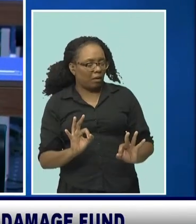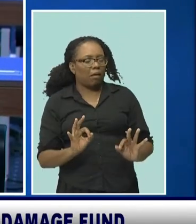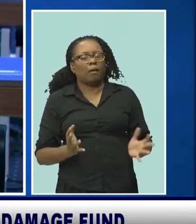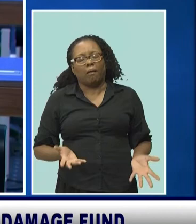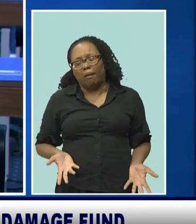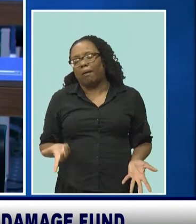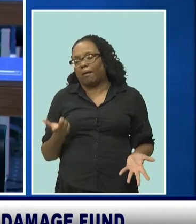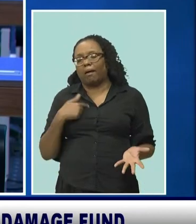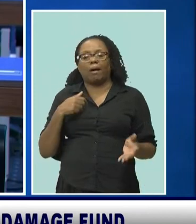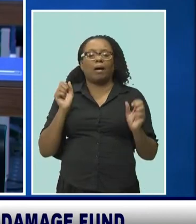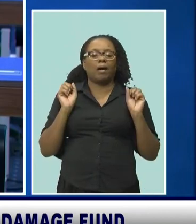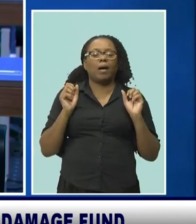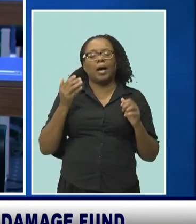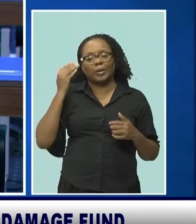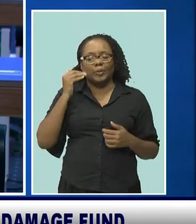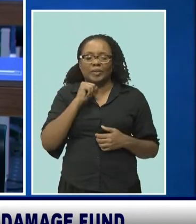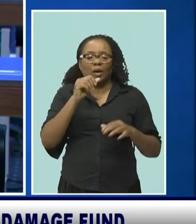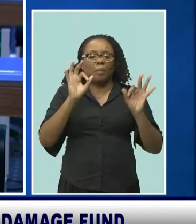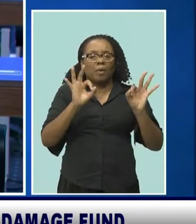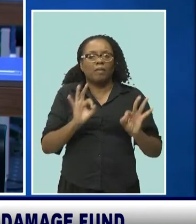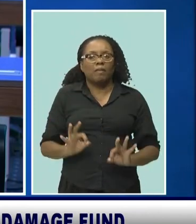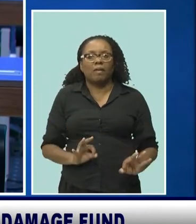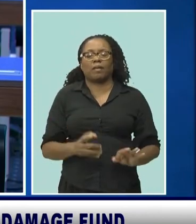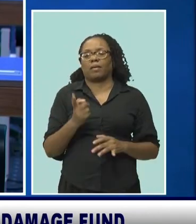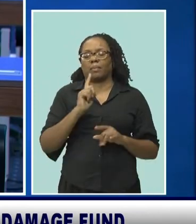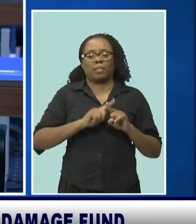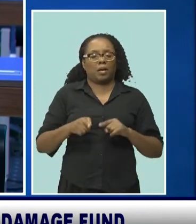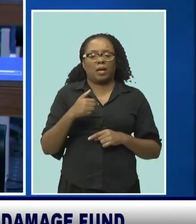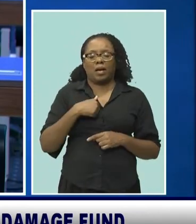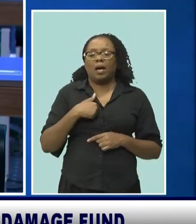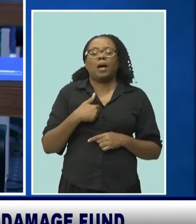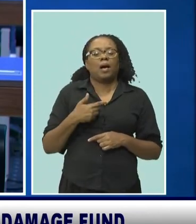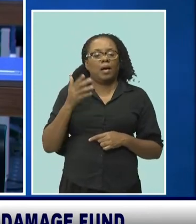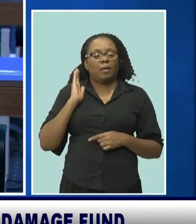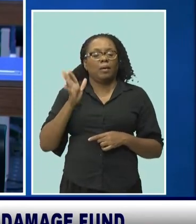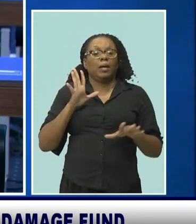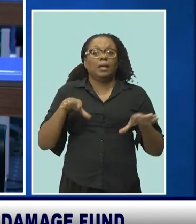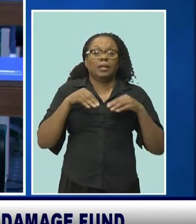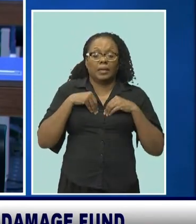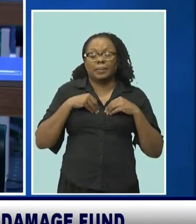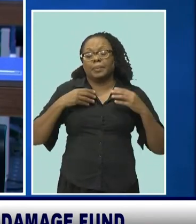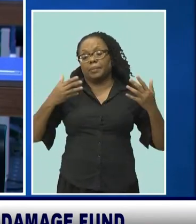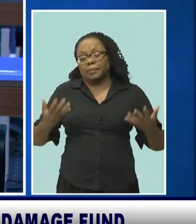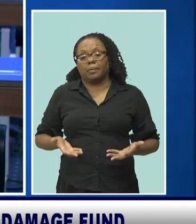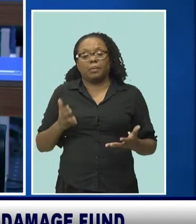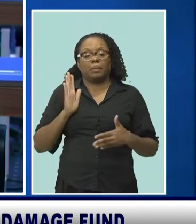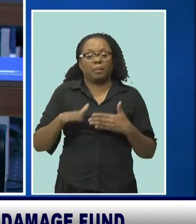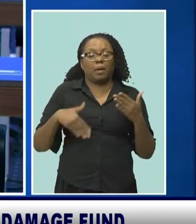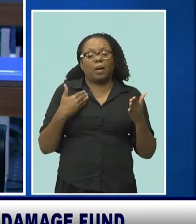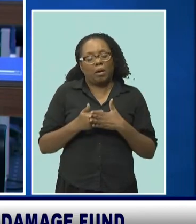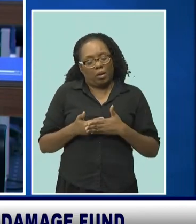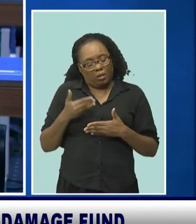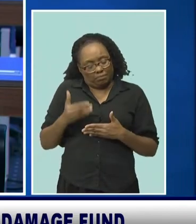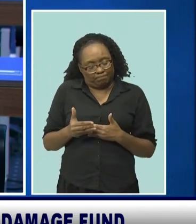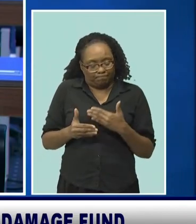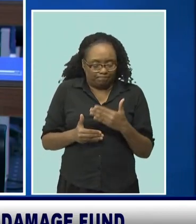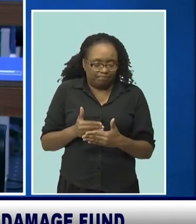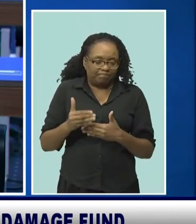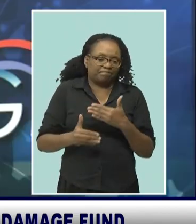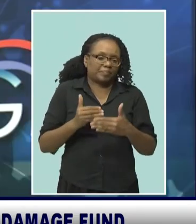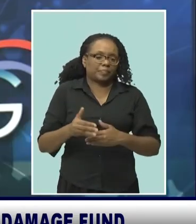I could put on the list, but will not at this hour, because I accept that we have all moved forward.